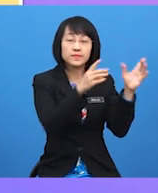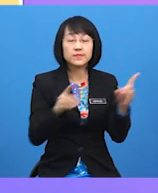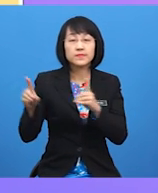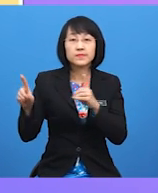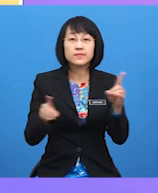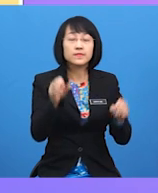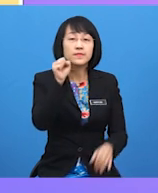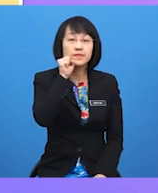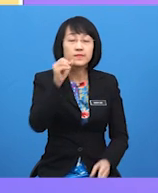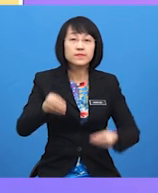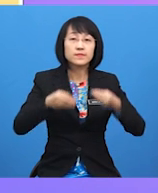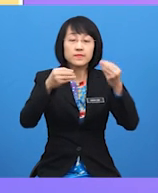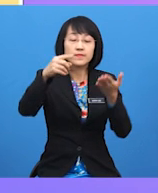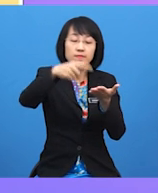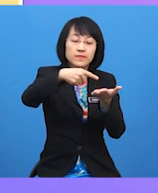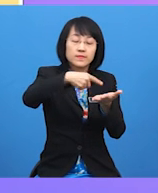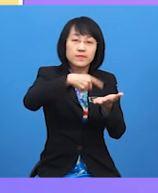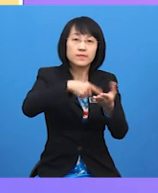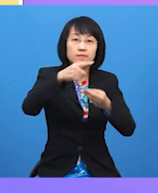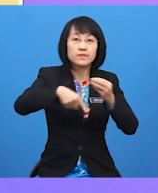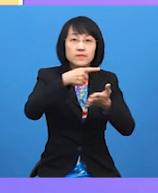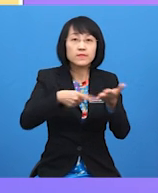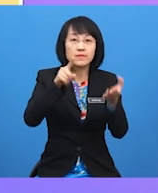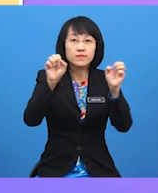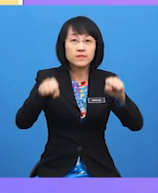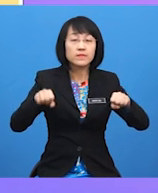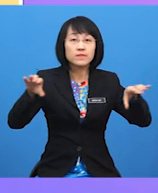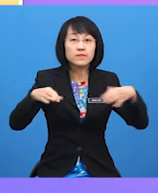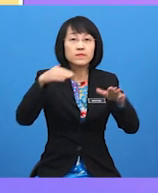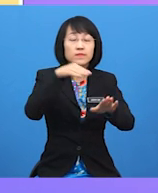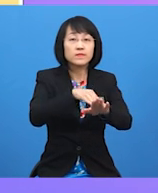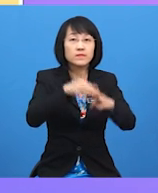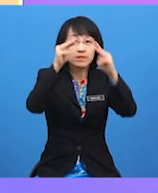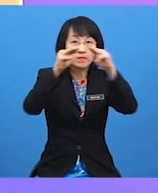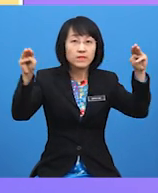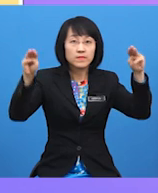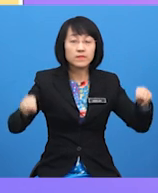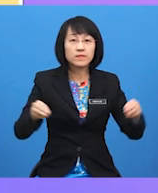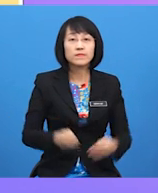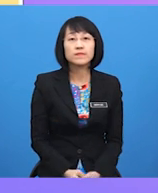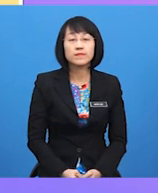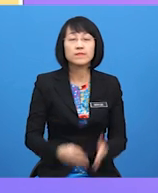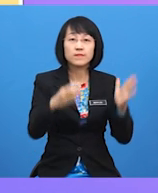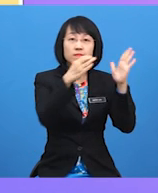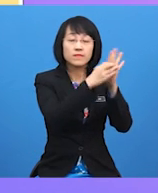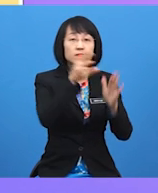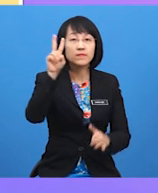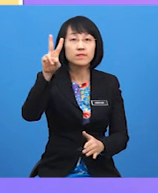give details about what you can do at the museum. C. Paragraph 2.